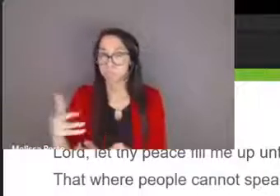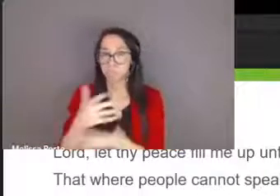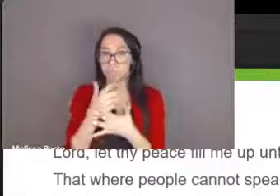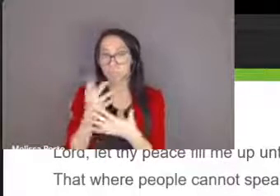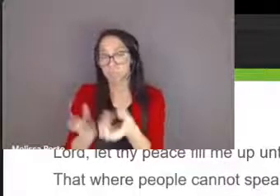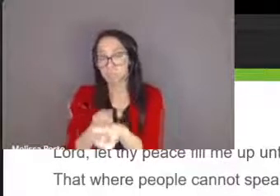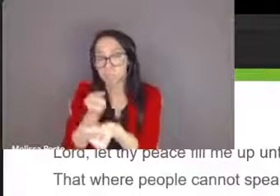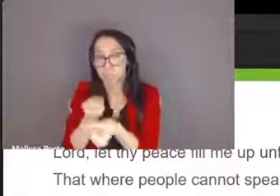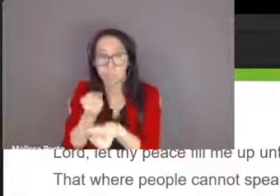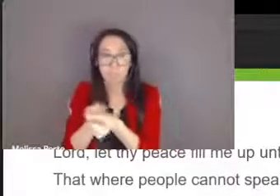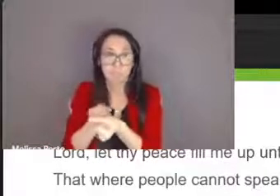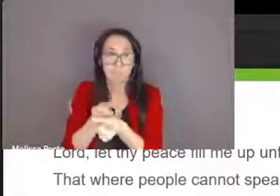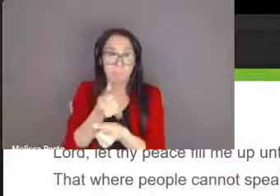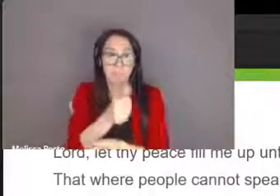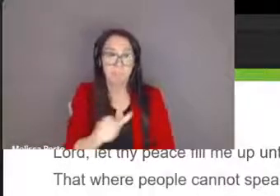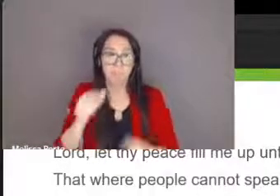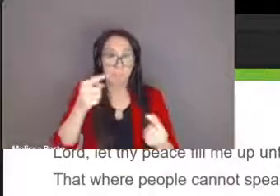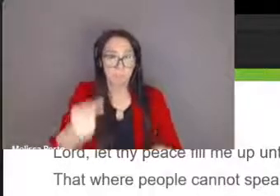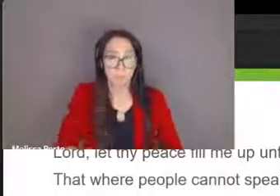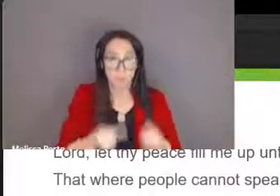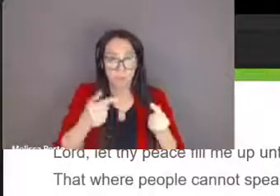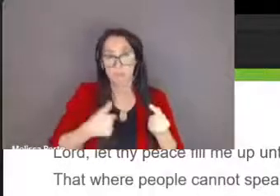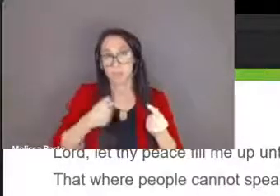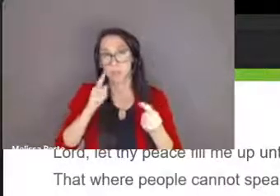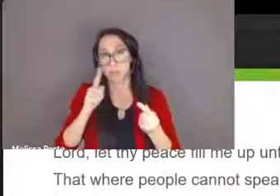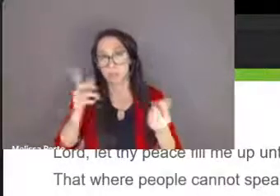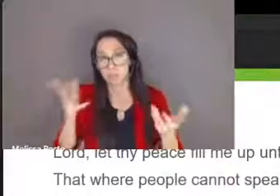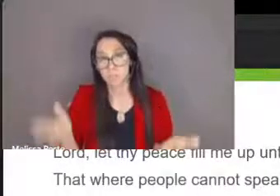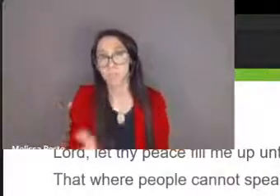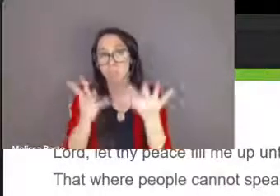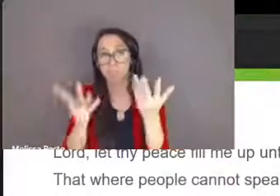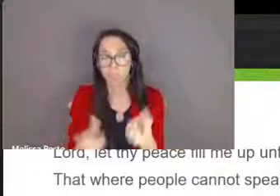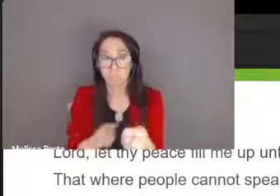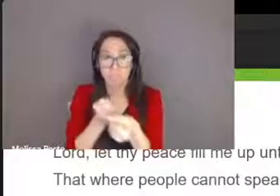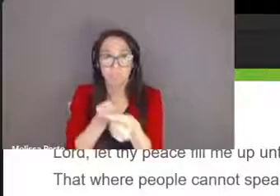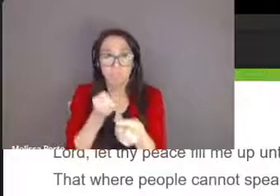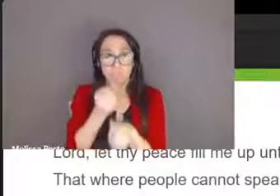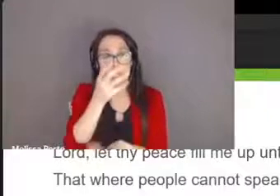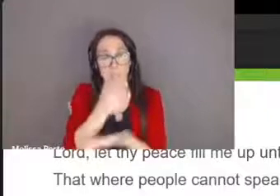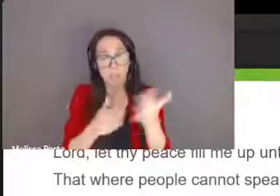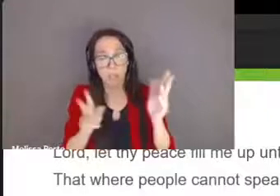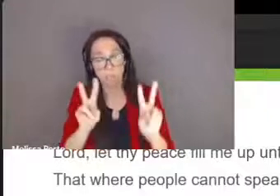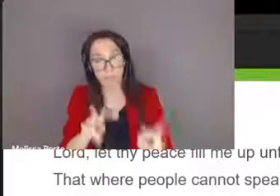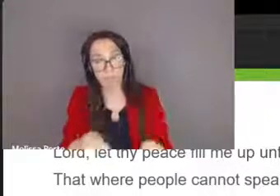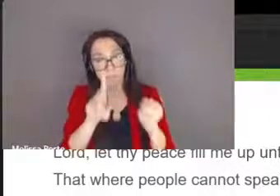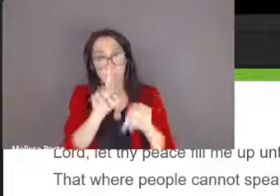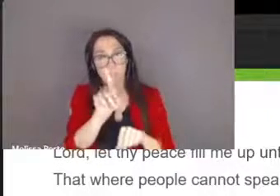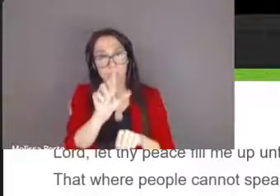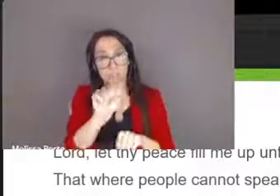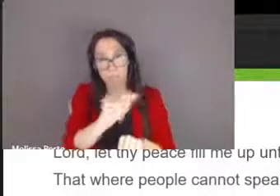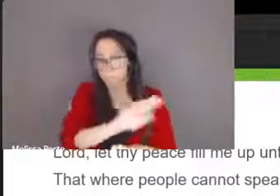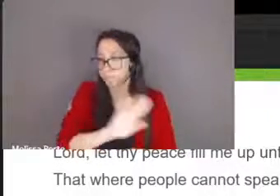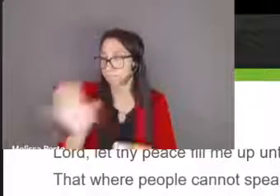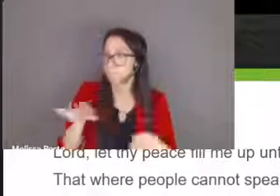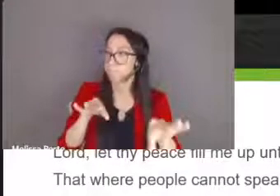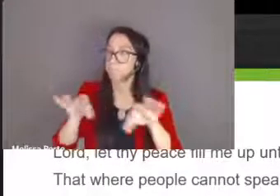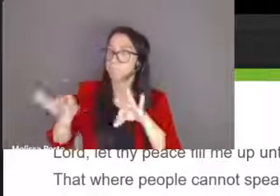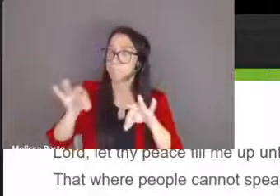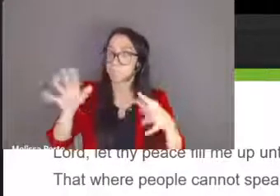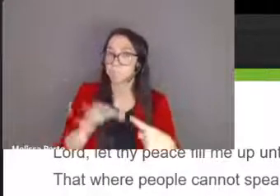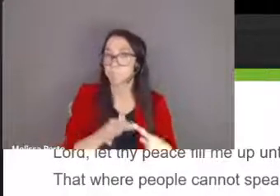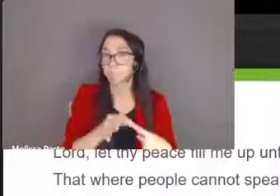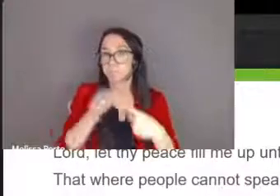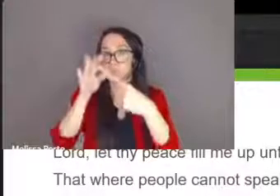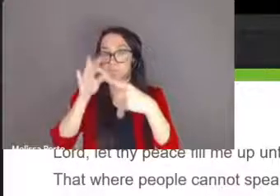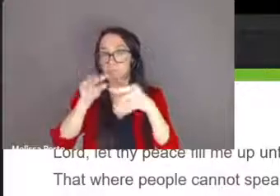that where some see disability i may reveal to them extraordinary gifts that where others judge i may share with them